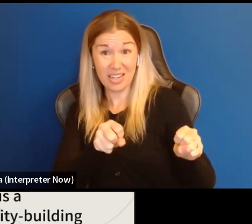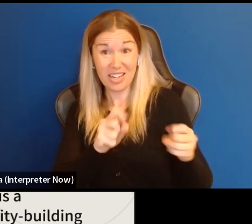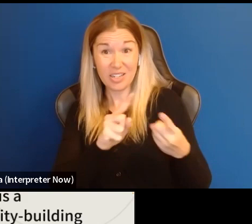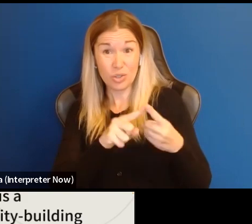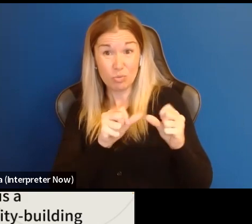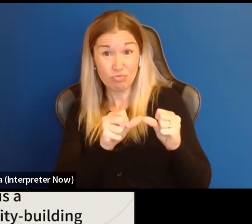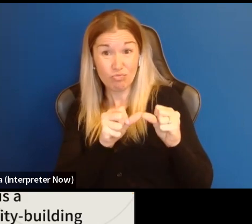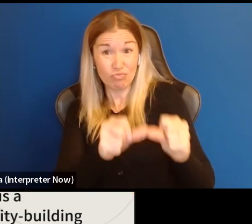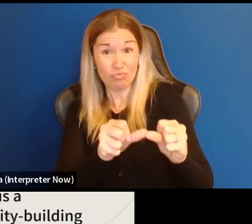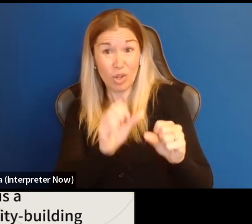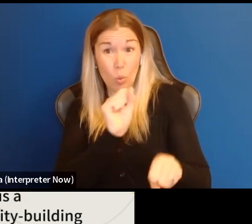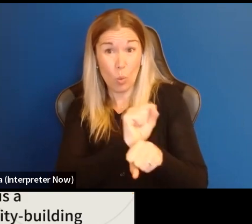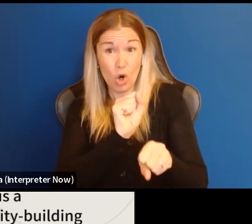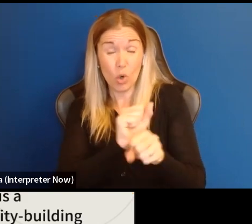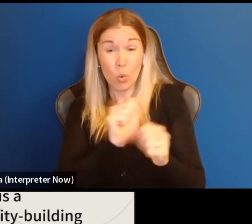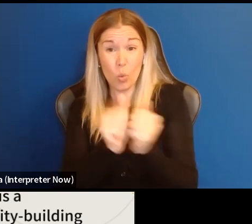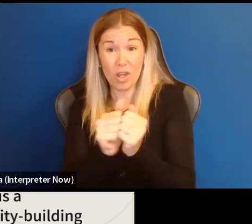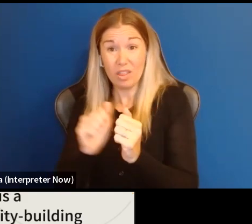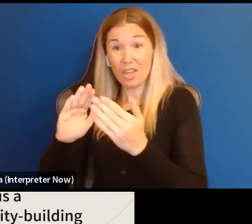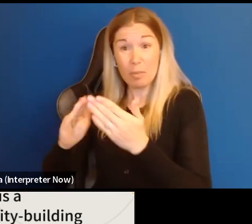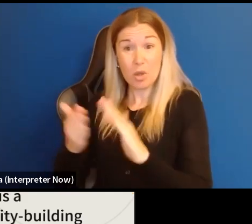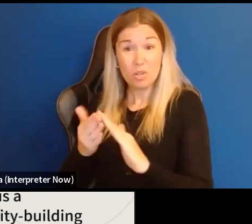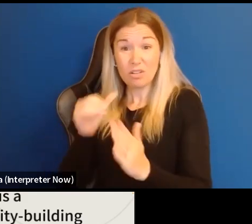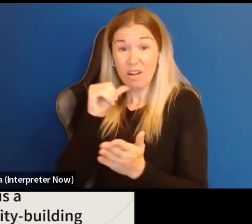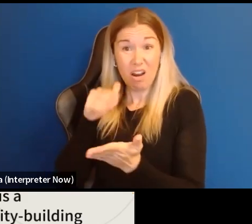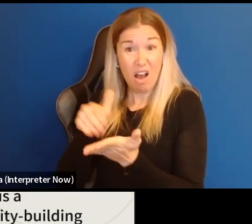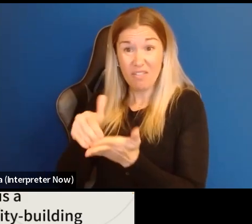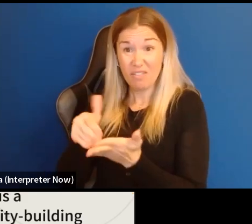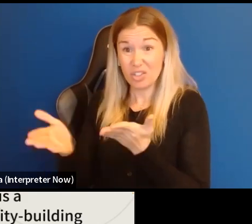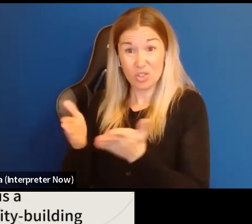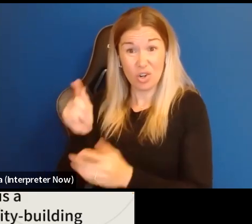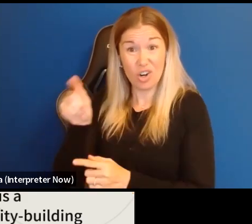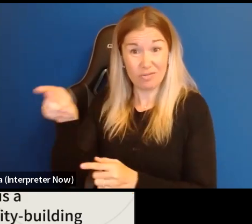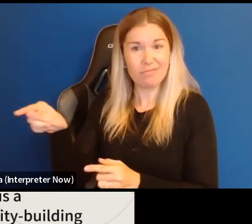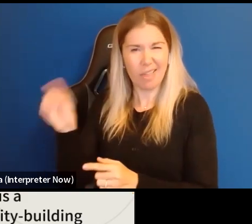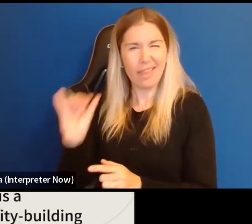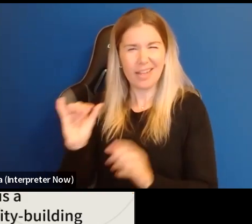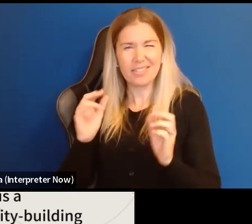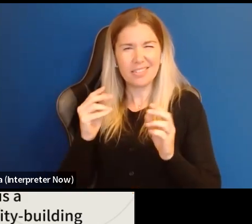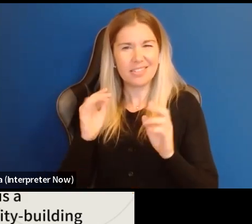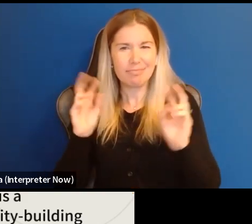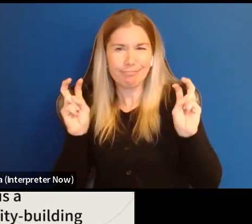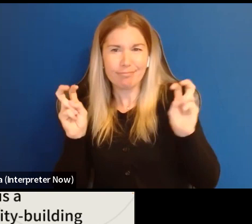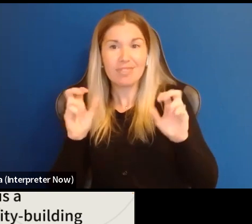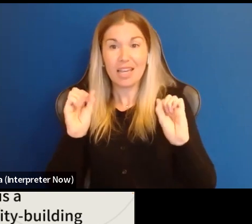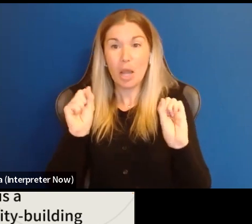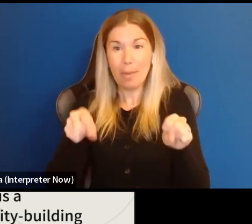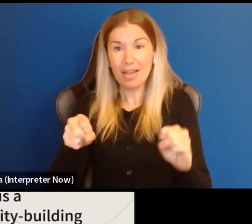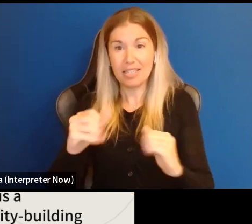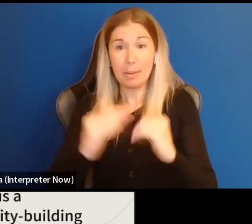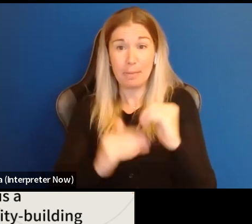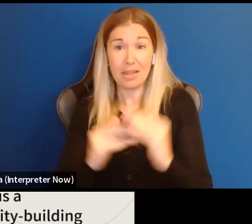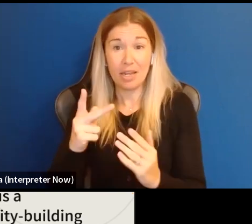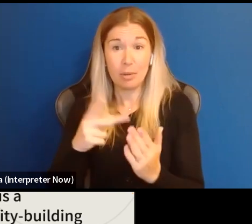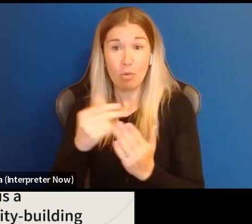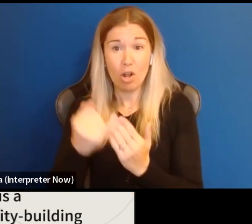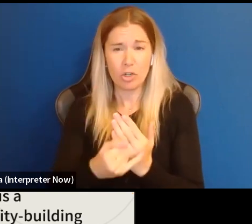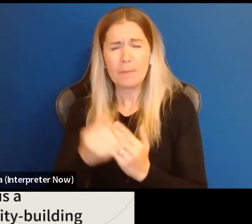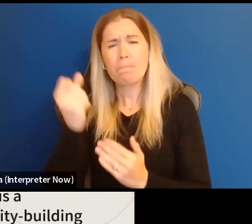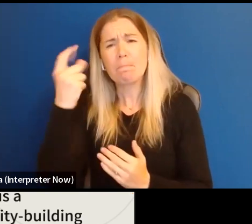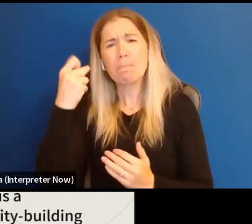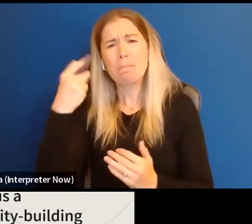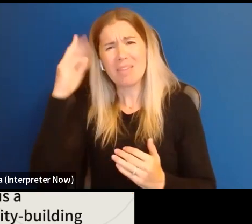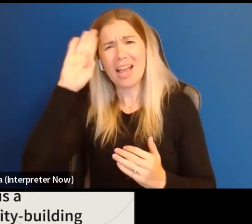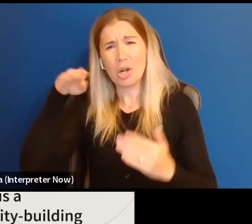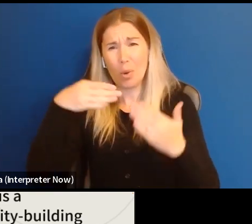underserved communities can be considered a capacity building project. Now it's very broad. Now I know the guidelines